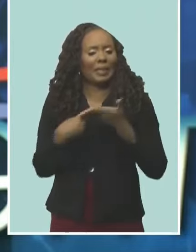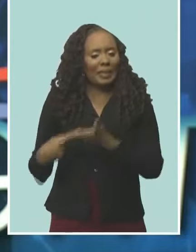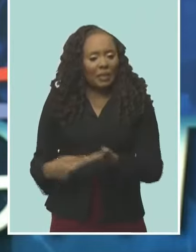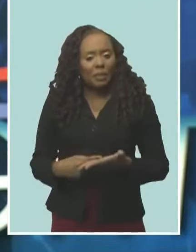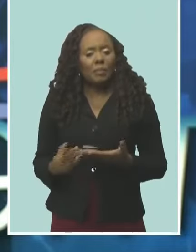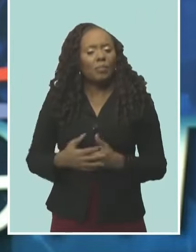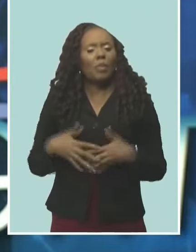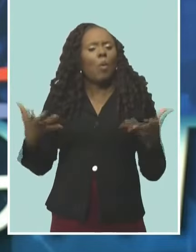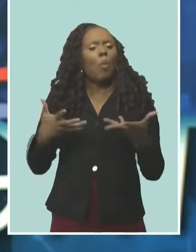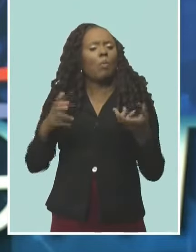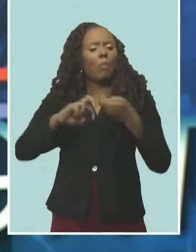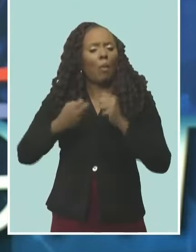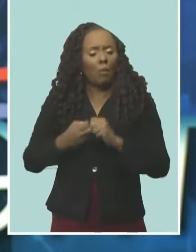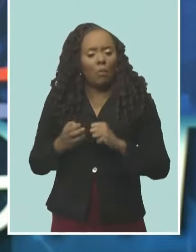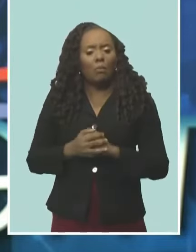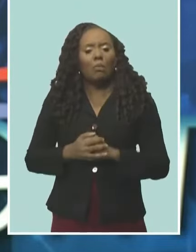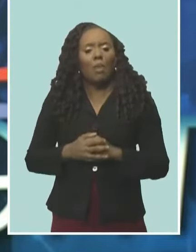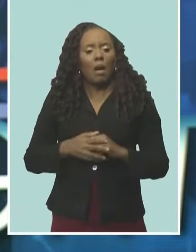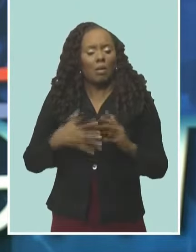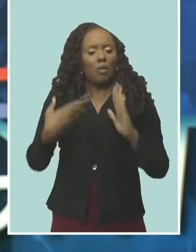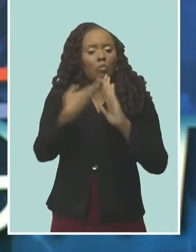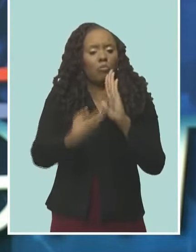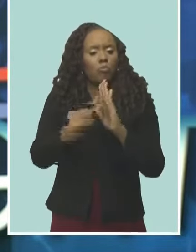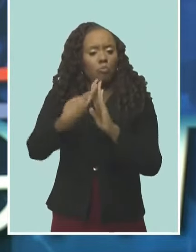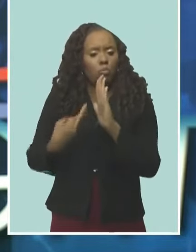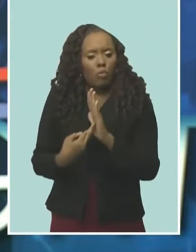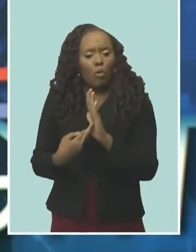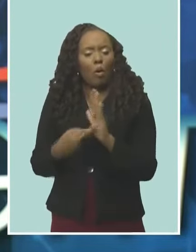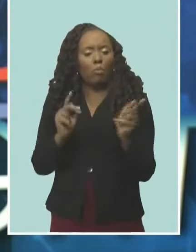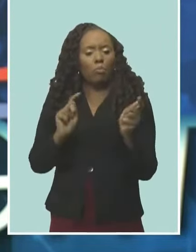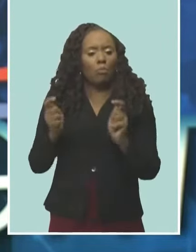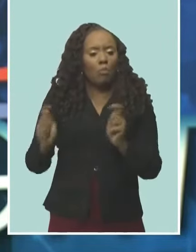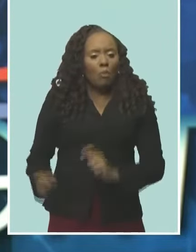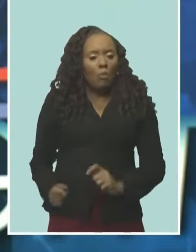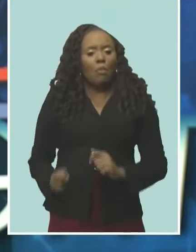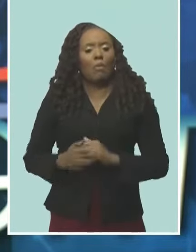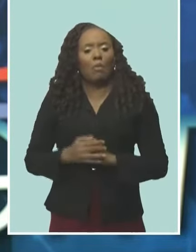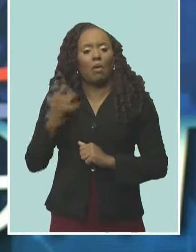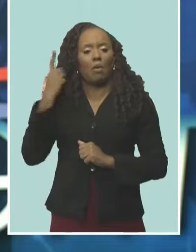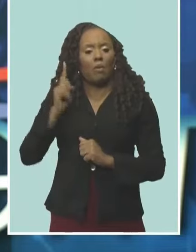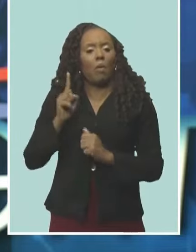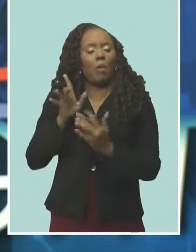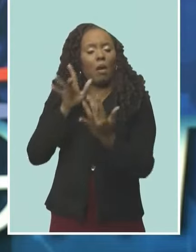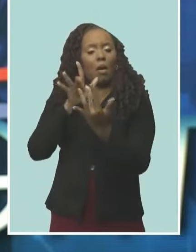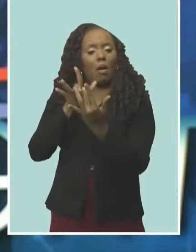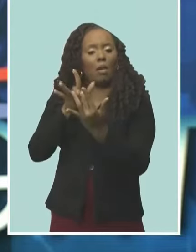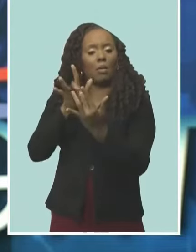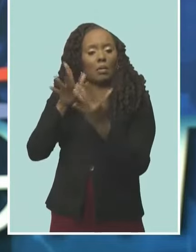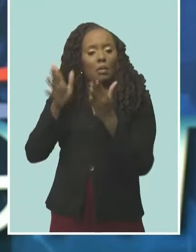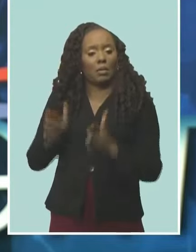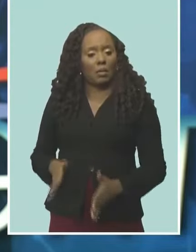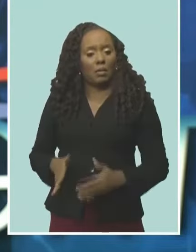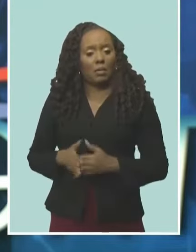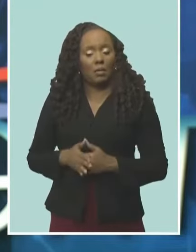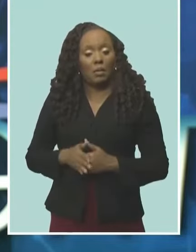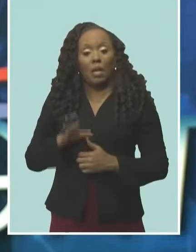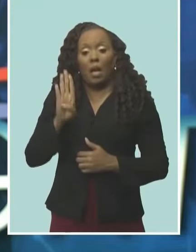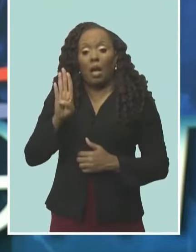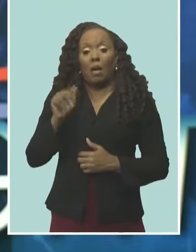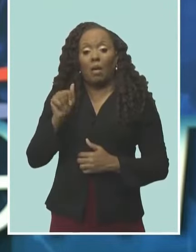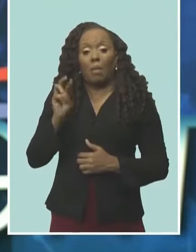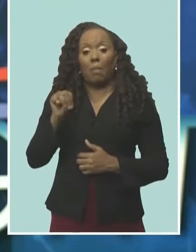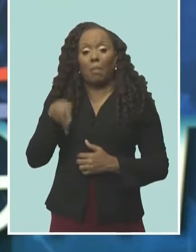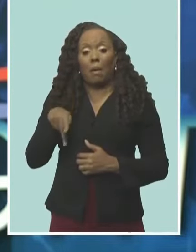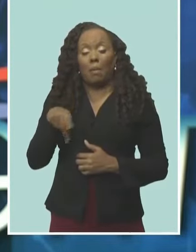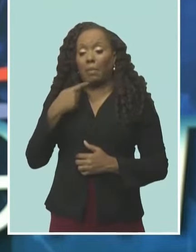terms and conditions of service of consultant doctors announced by Dr. Greenidge. BAMP contended that it was not consulted about